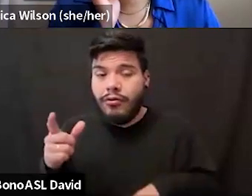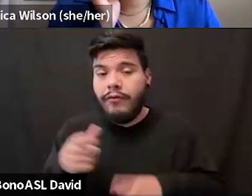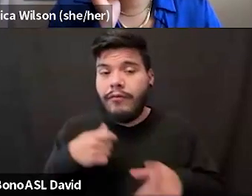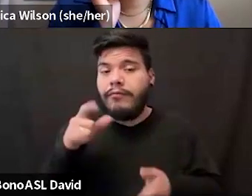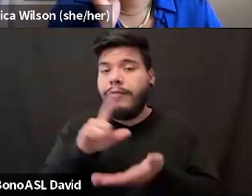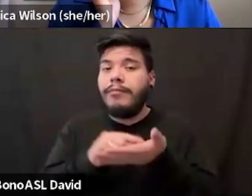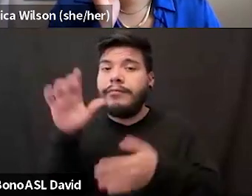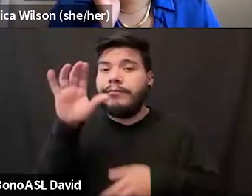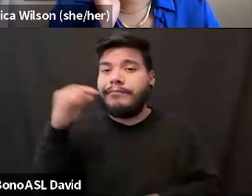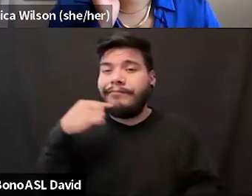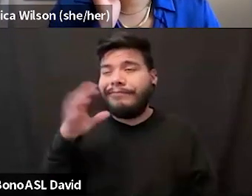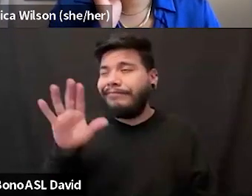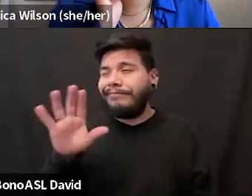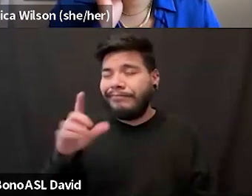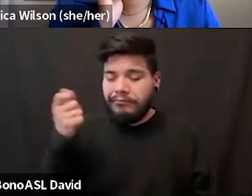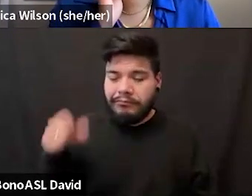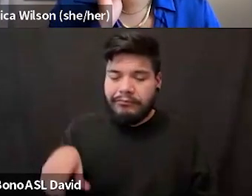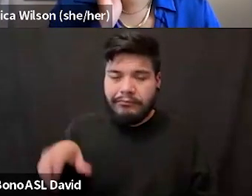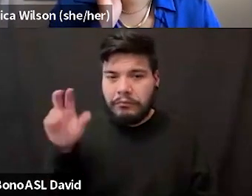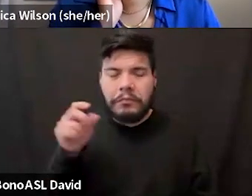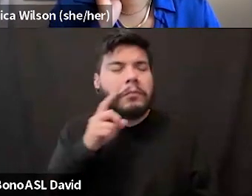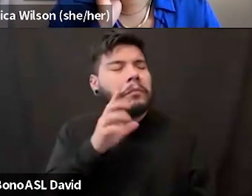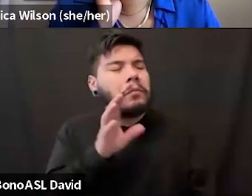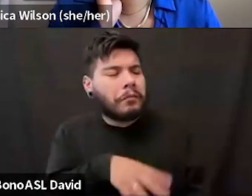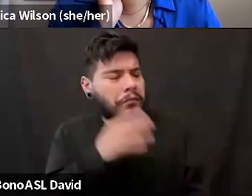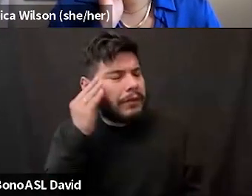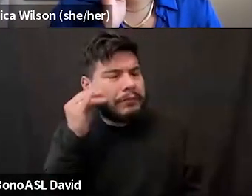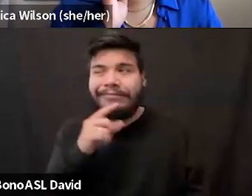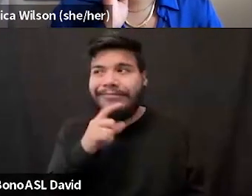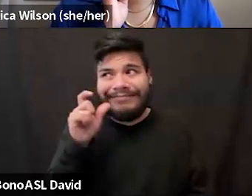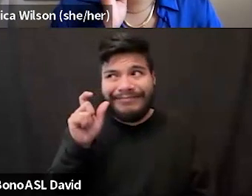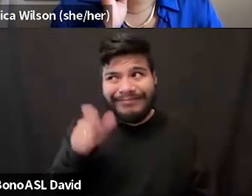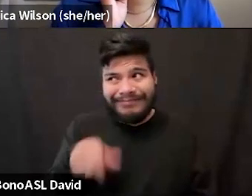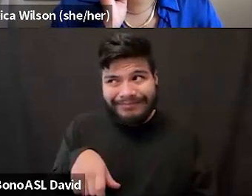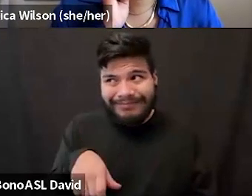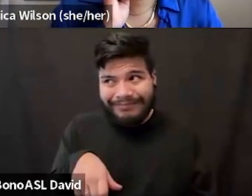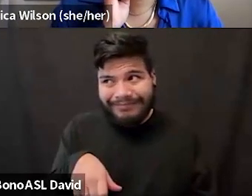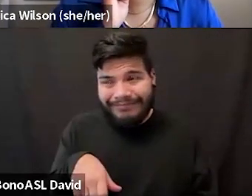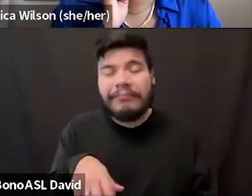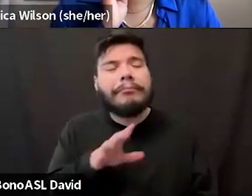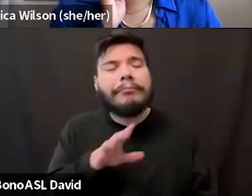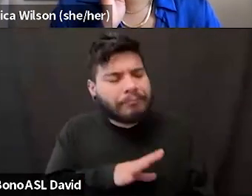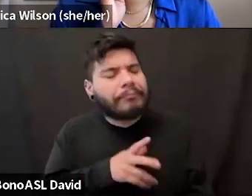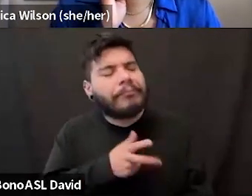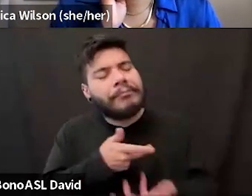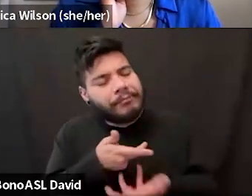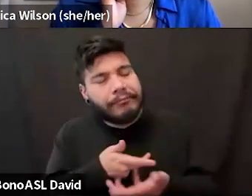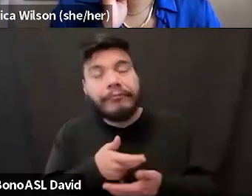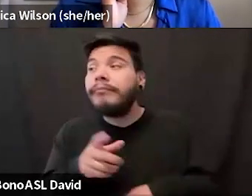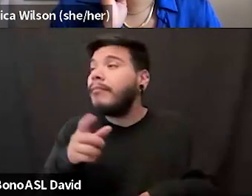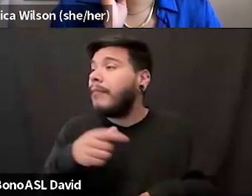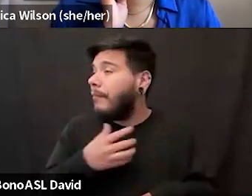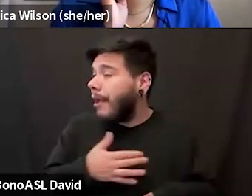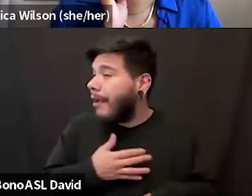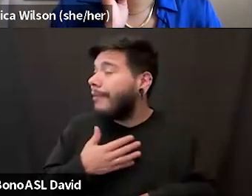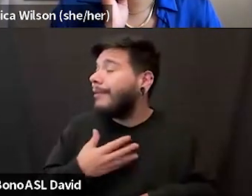And I said, no. And she said, how about you think about it? And I said, I don't need to, uh, she said, let's chat. And I said, I'm happy to say no